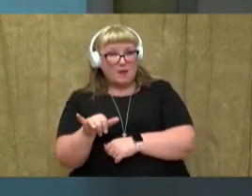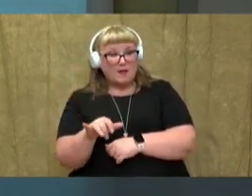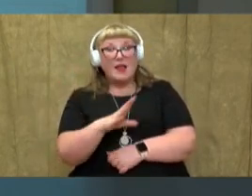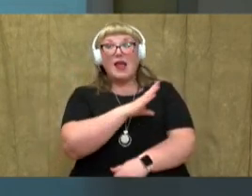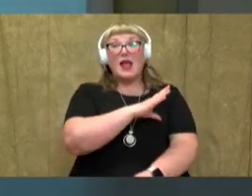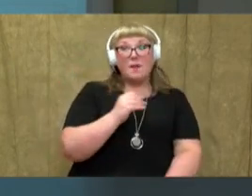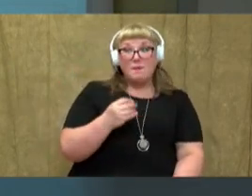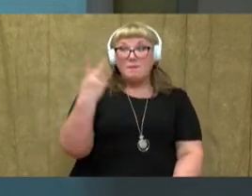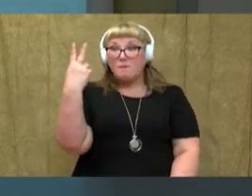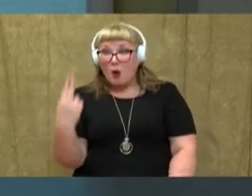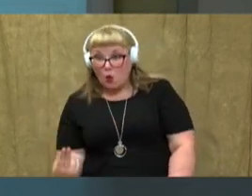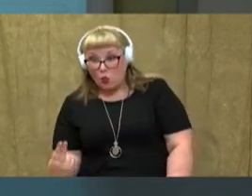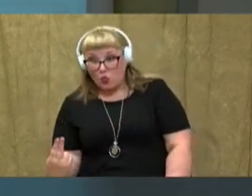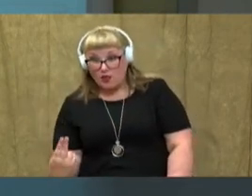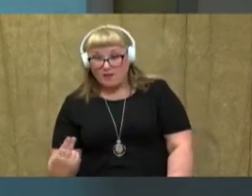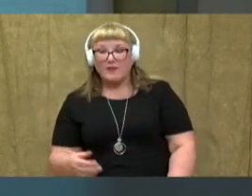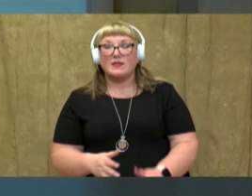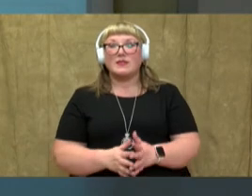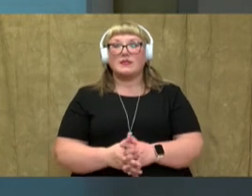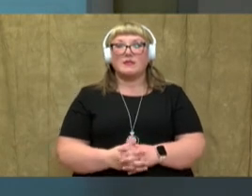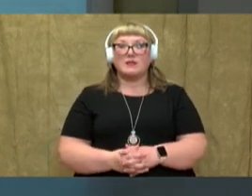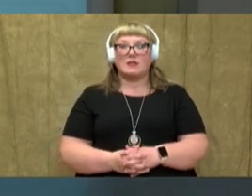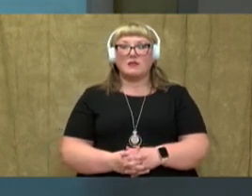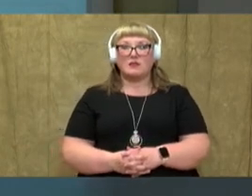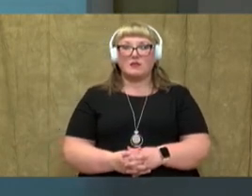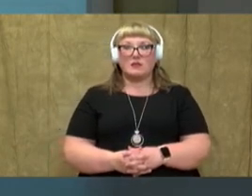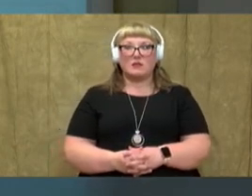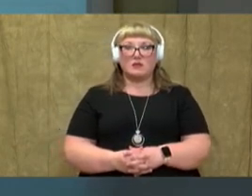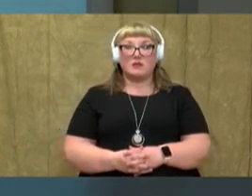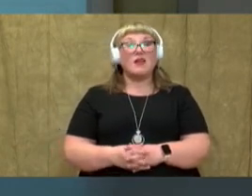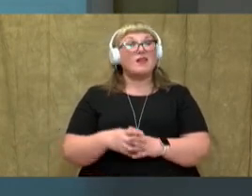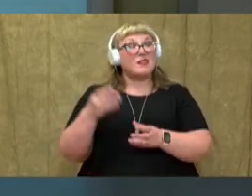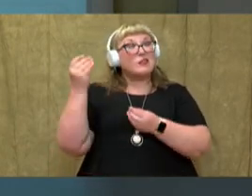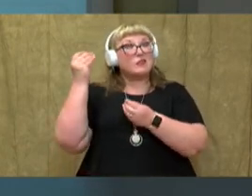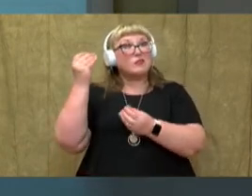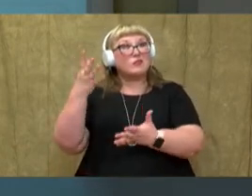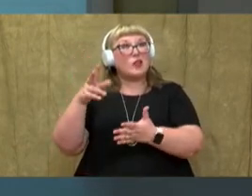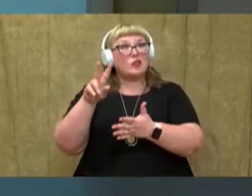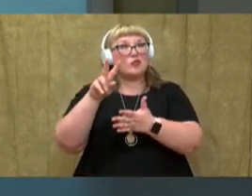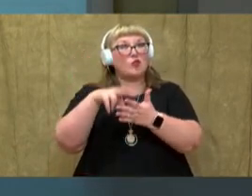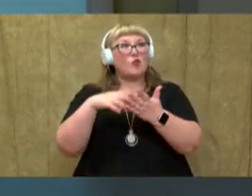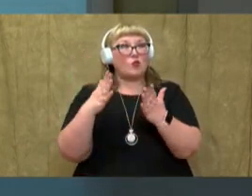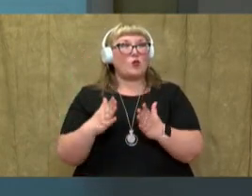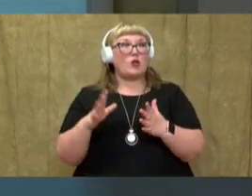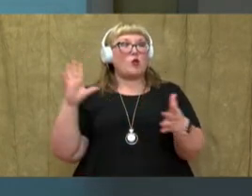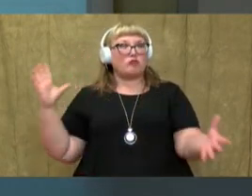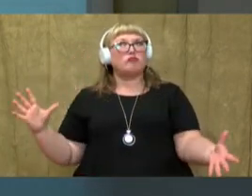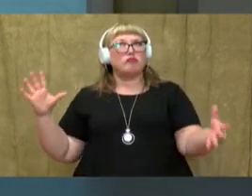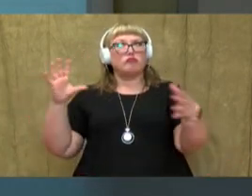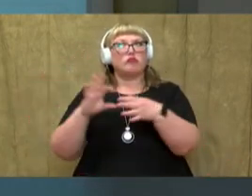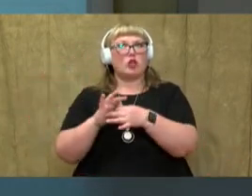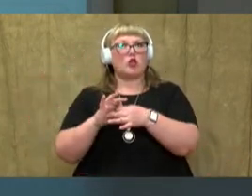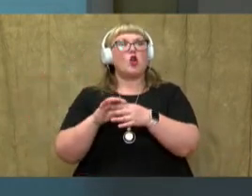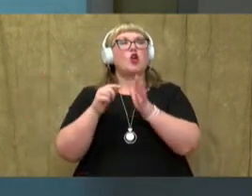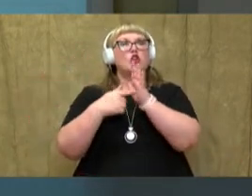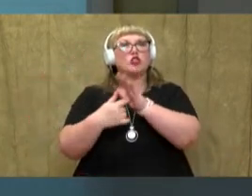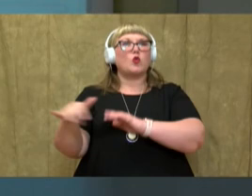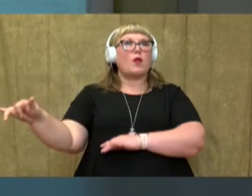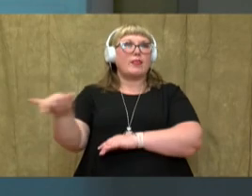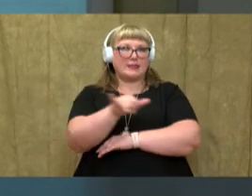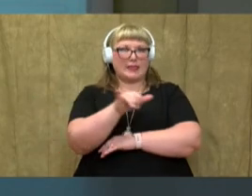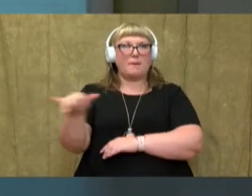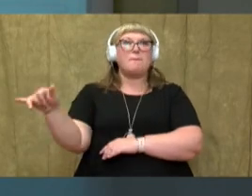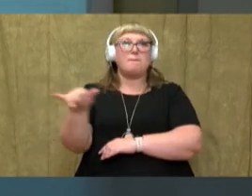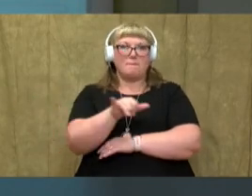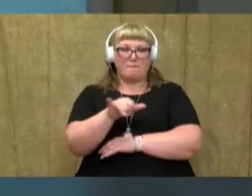And and both. This lets the reader know that we are making a connection showing how schools long ago